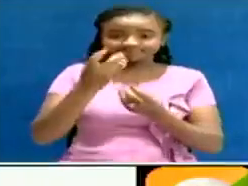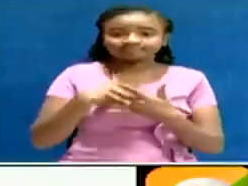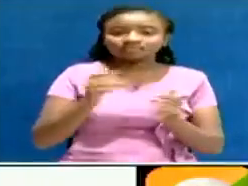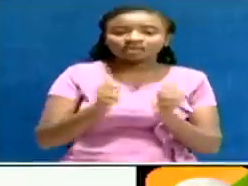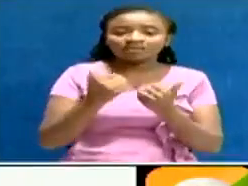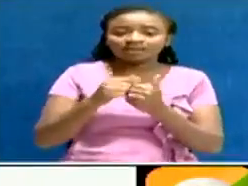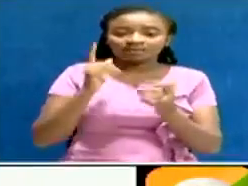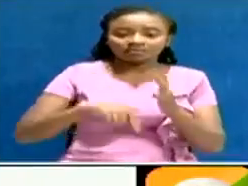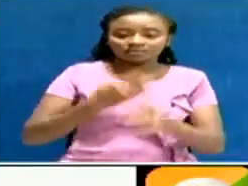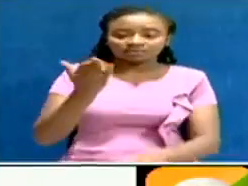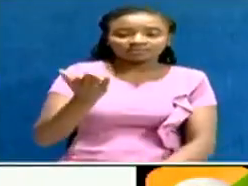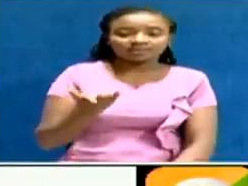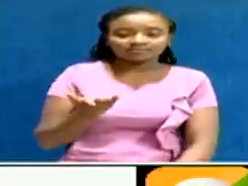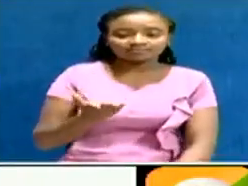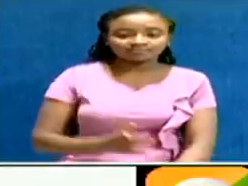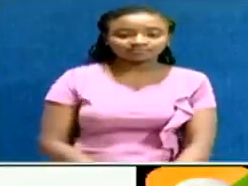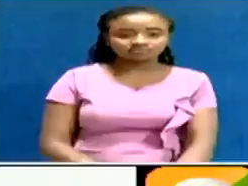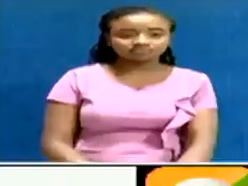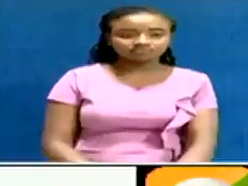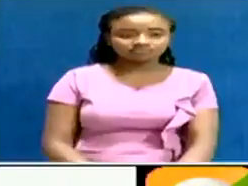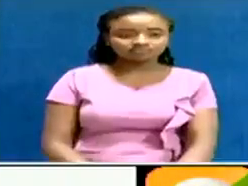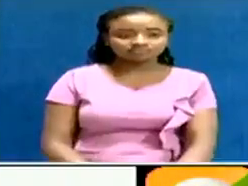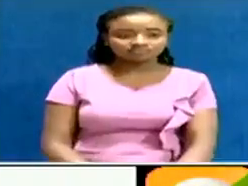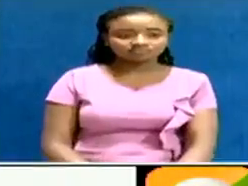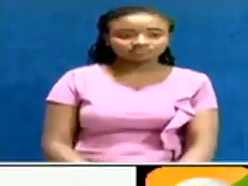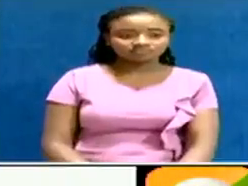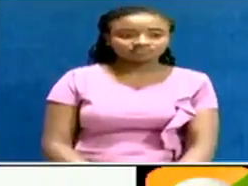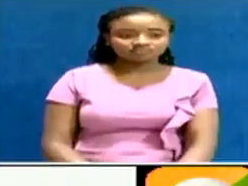numbers from the IBC. The cast, 164.